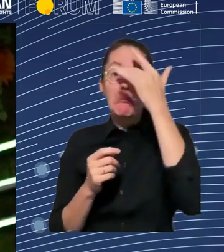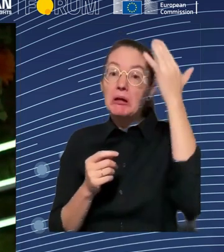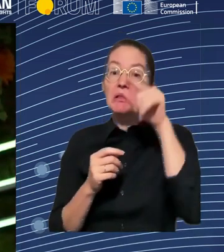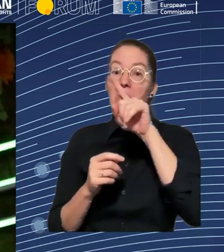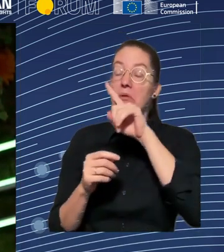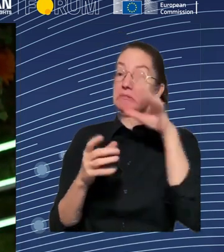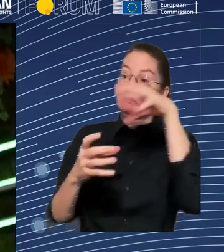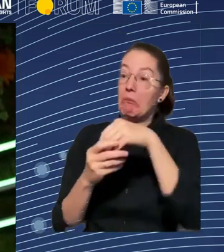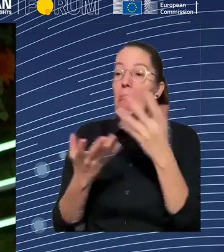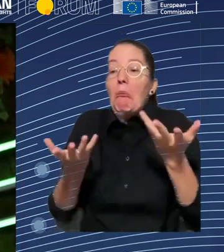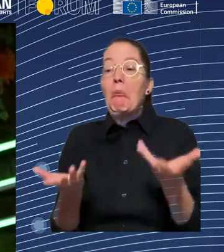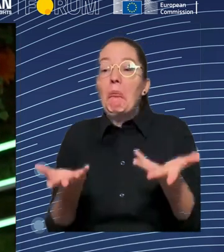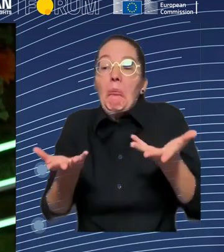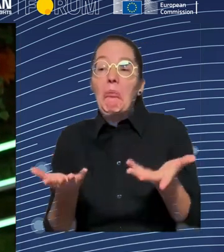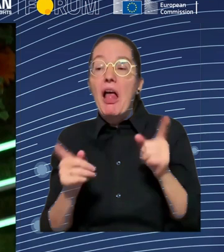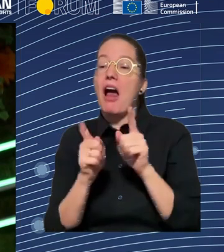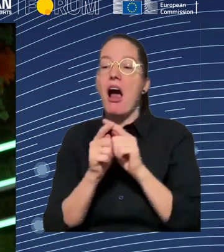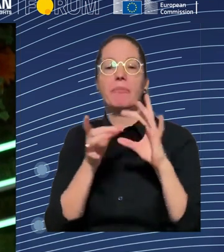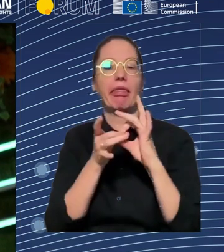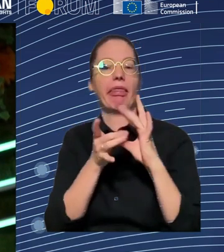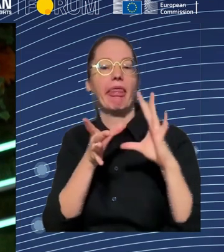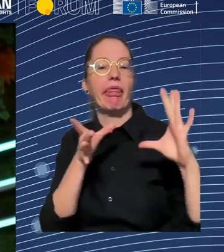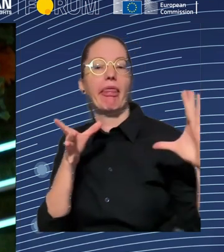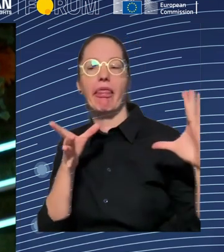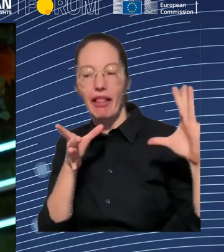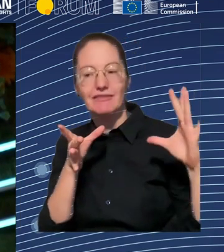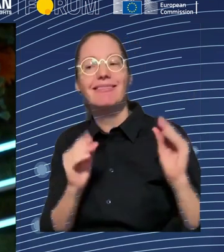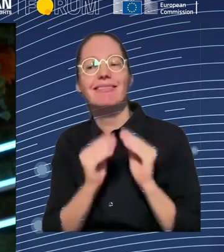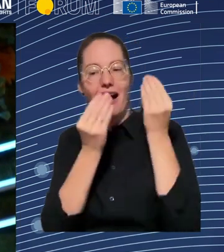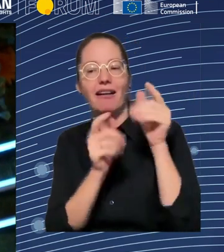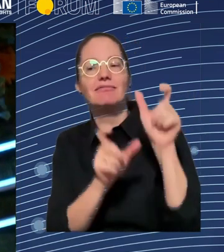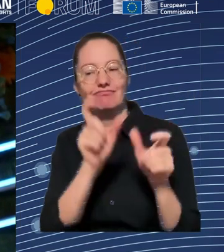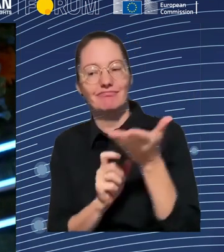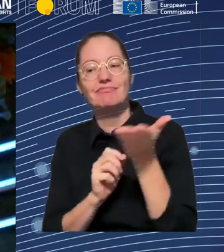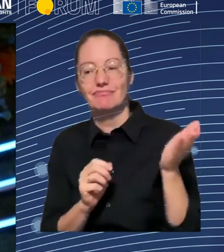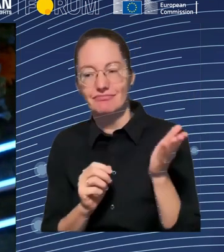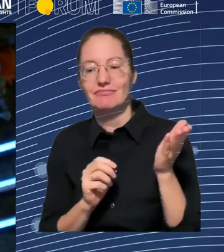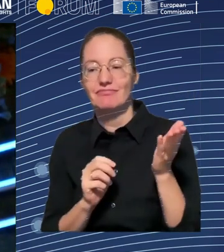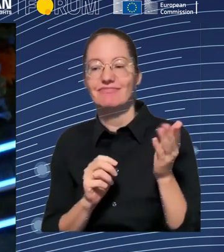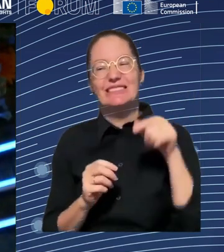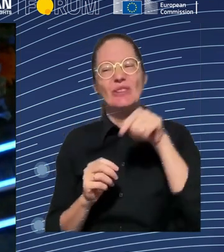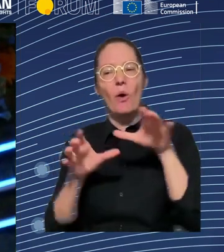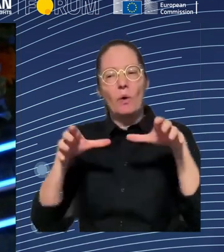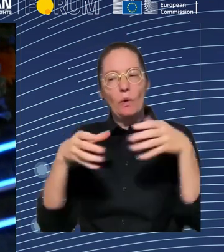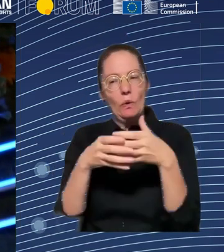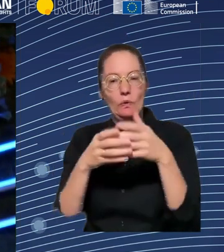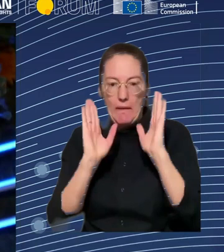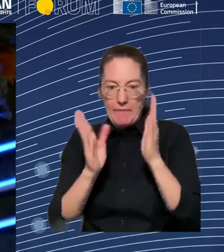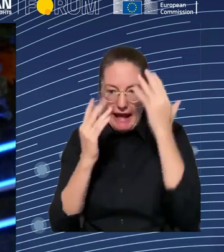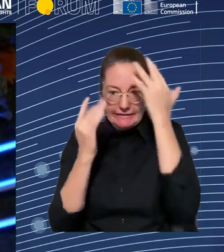have a union that represents their work-life balance, that is about